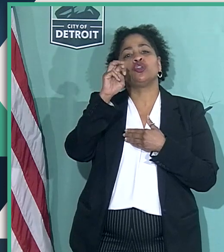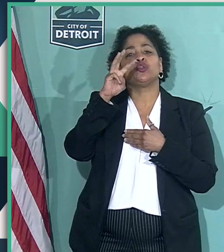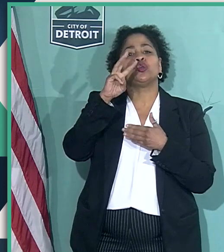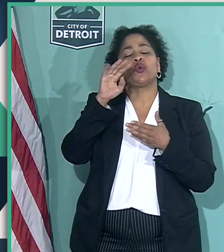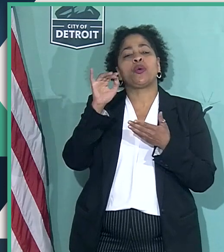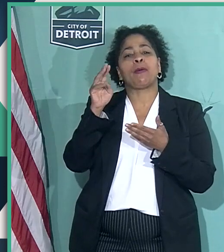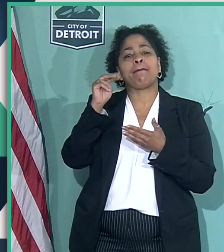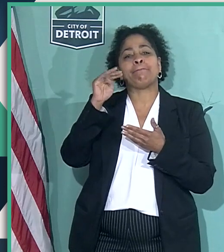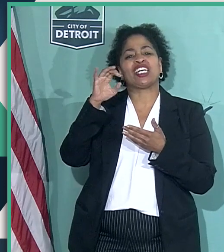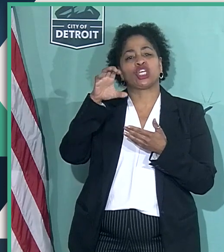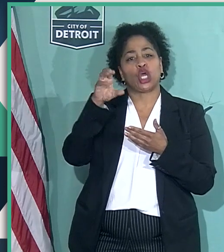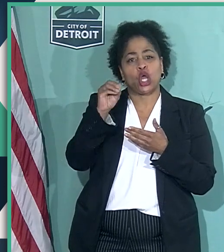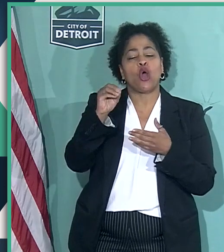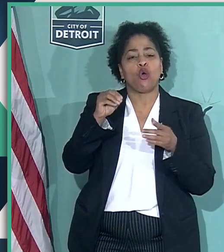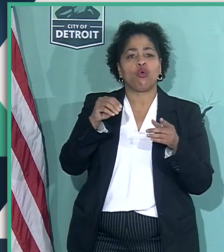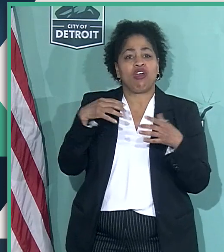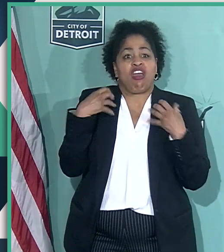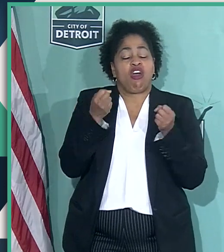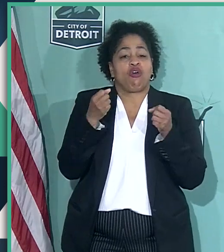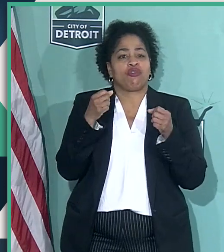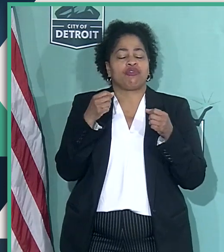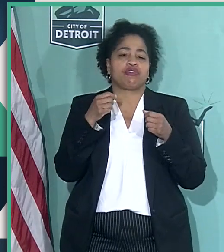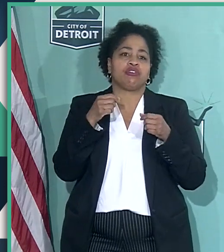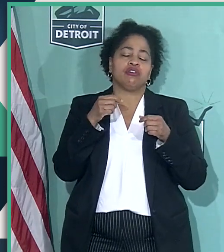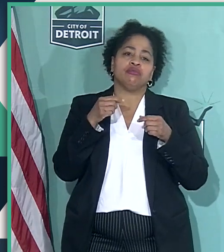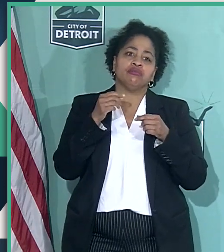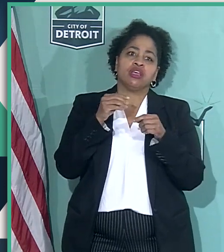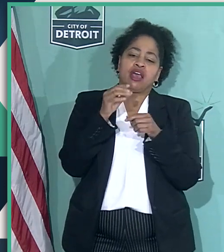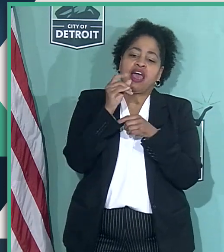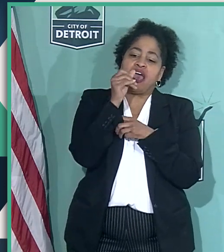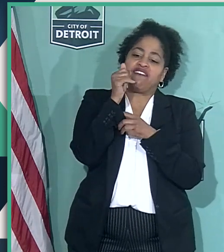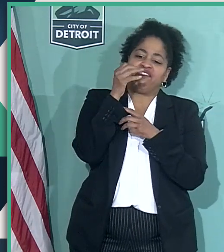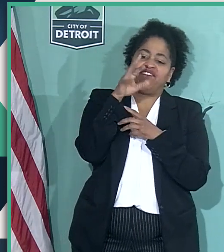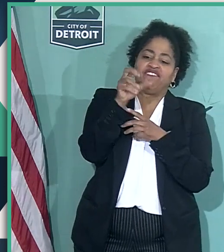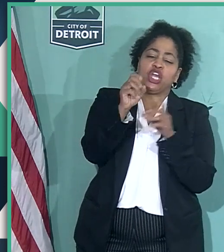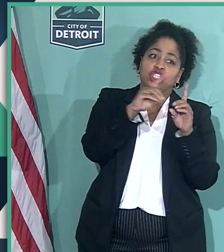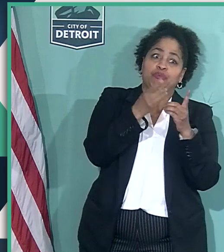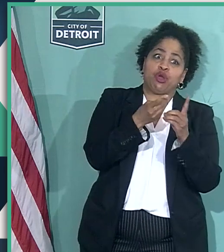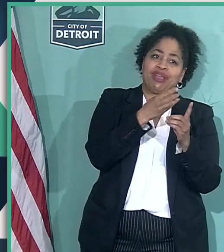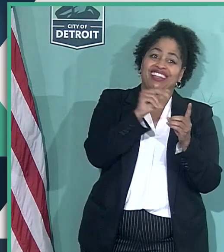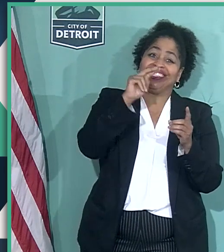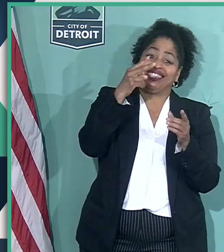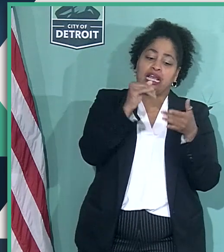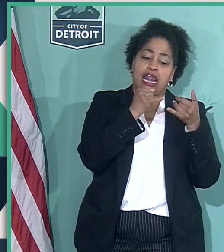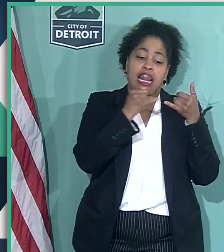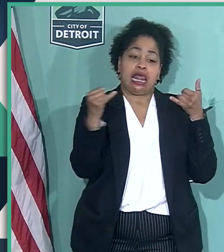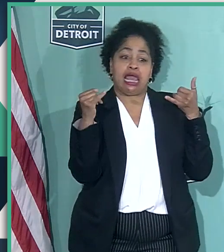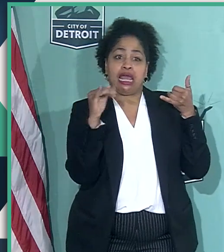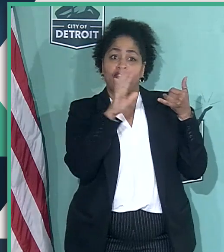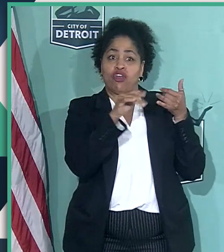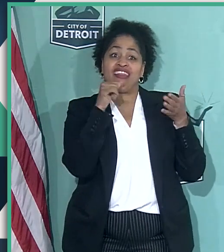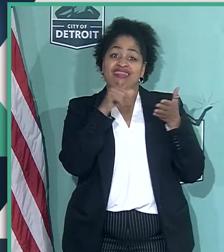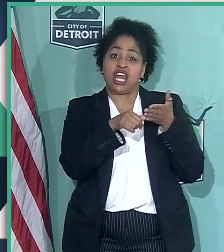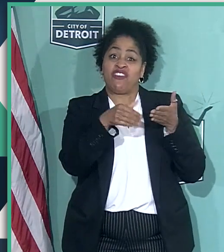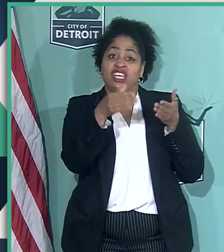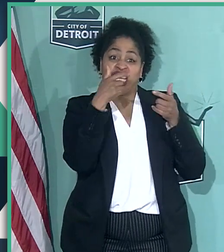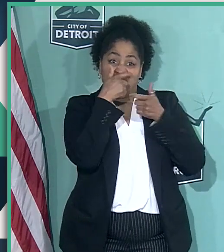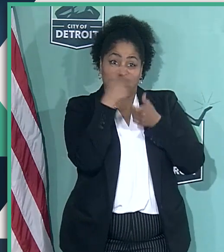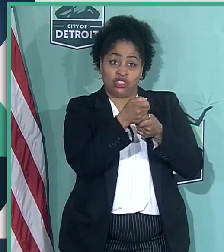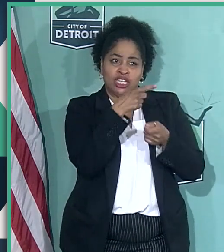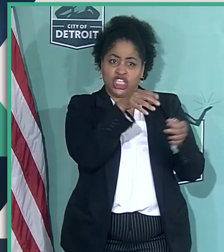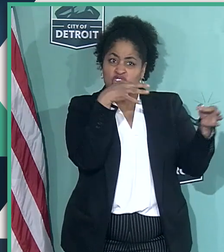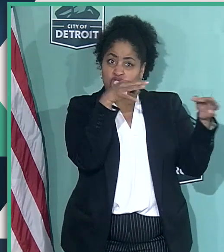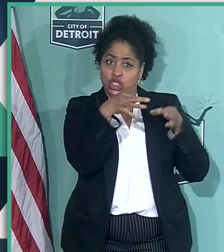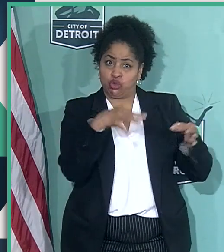slash health affairs department. And in the second line of her letter of interest, she